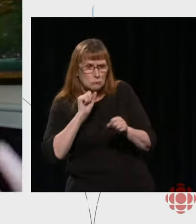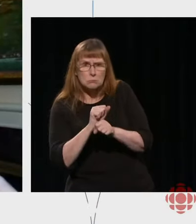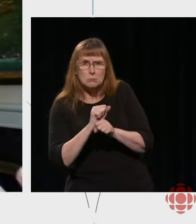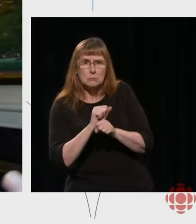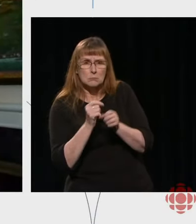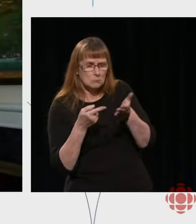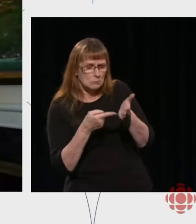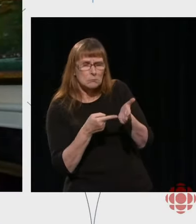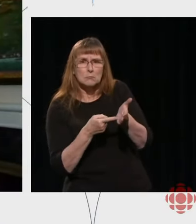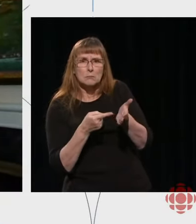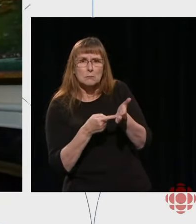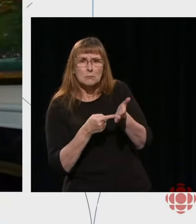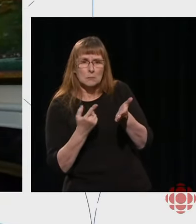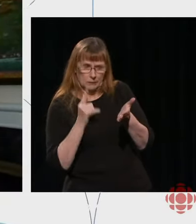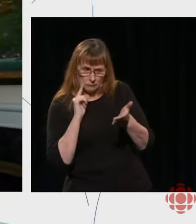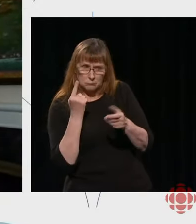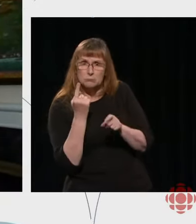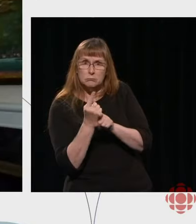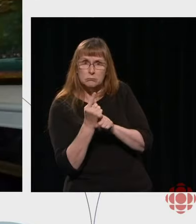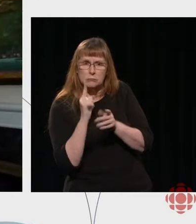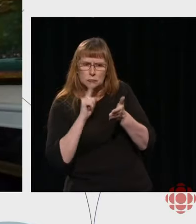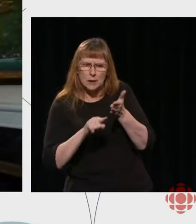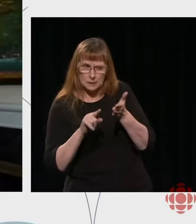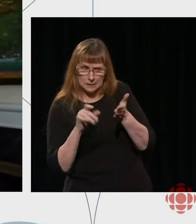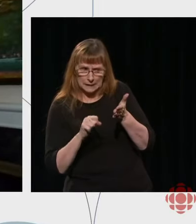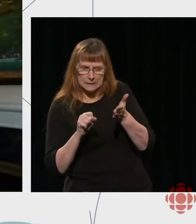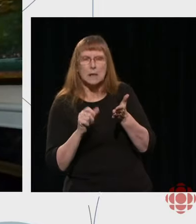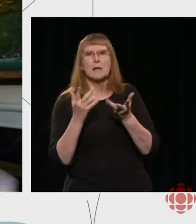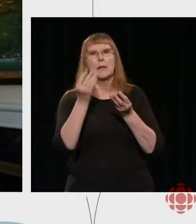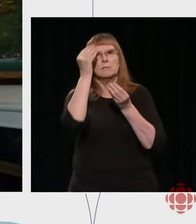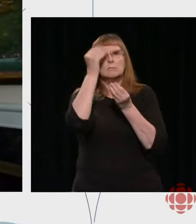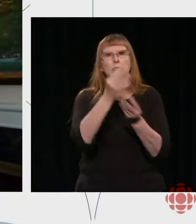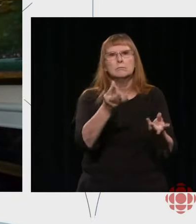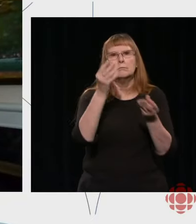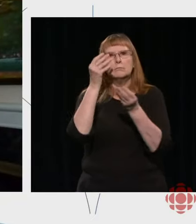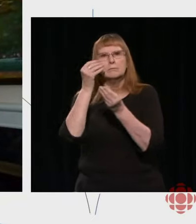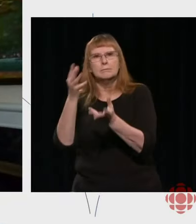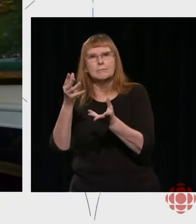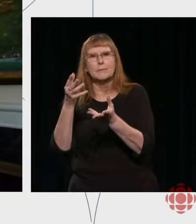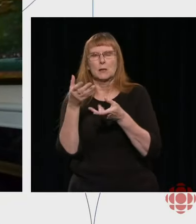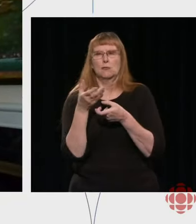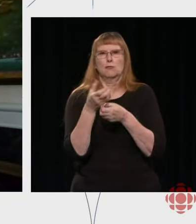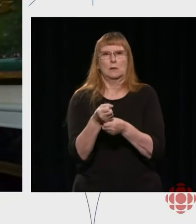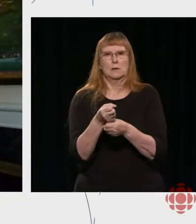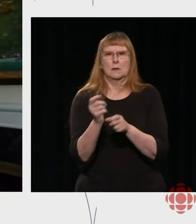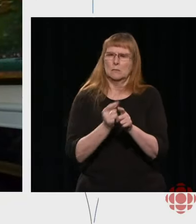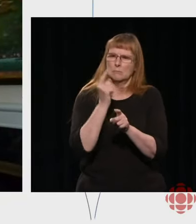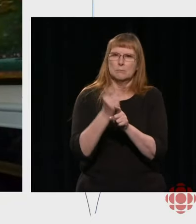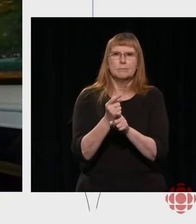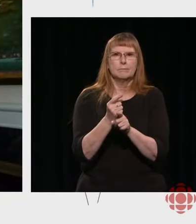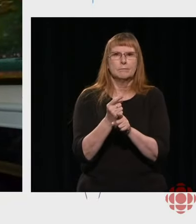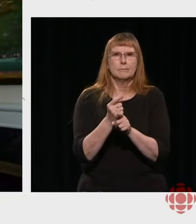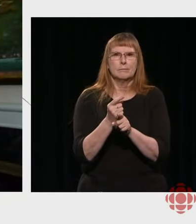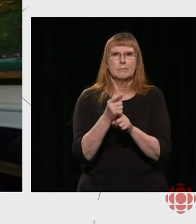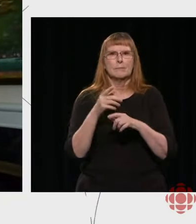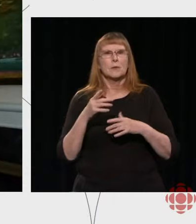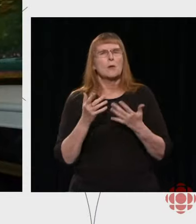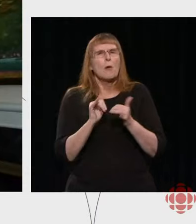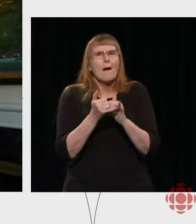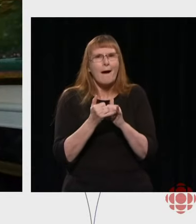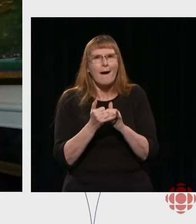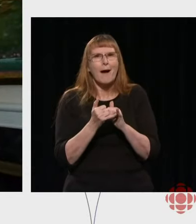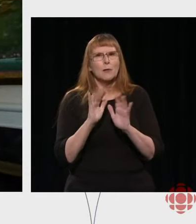dissemination, and also media literacy and education. So all measures to protect audiences from